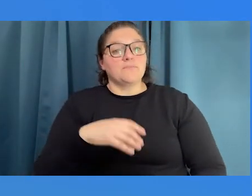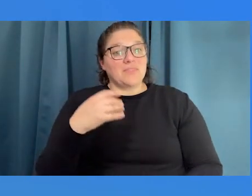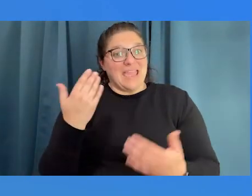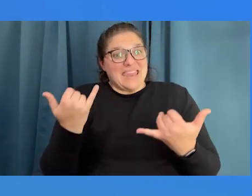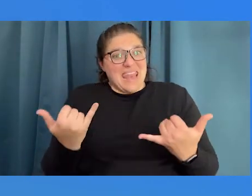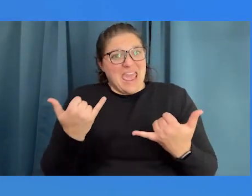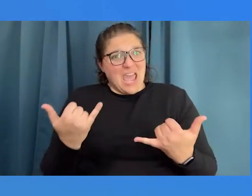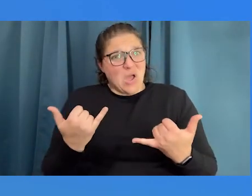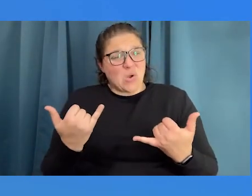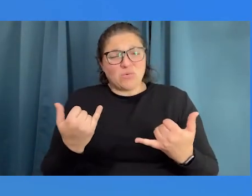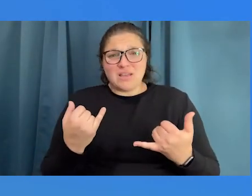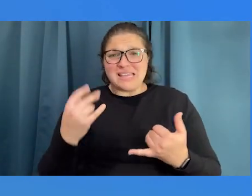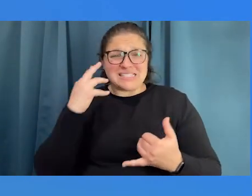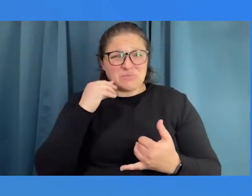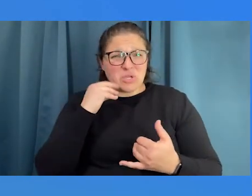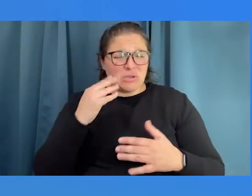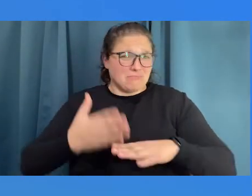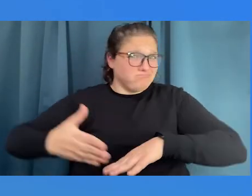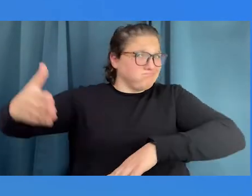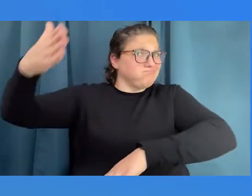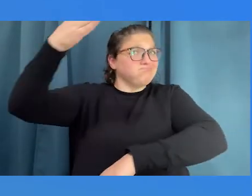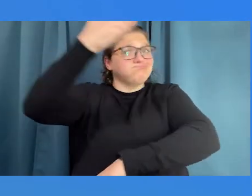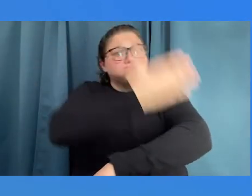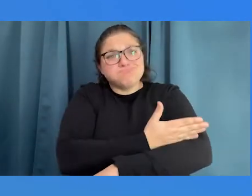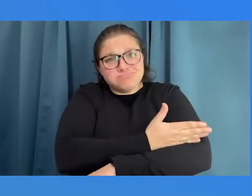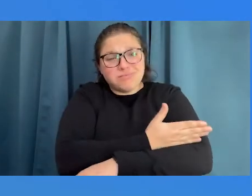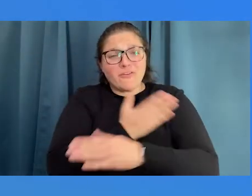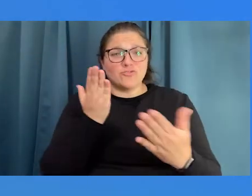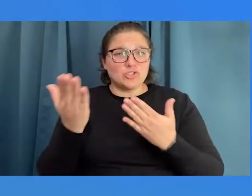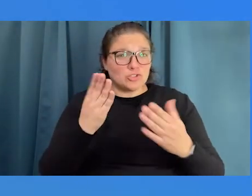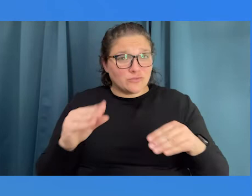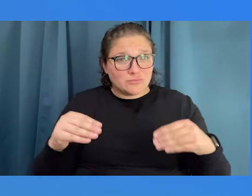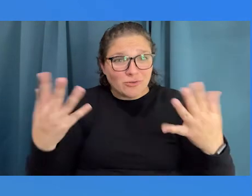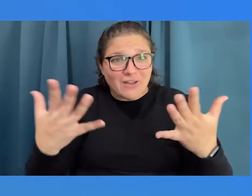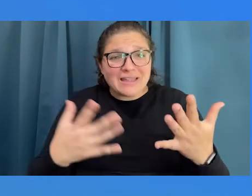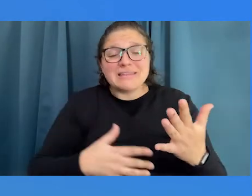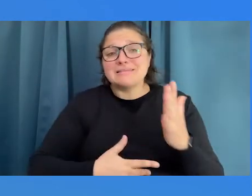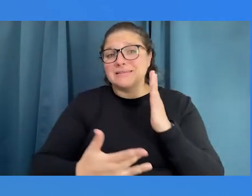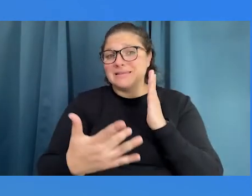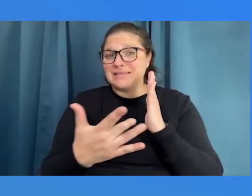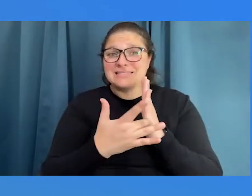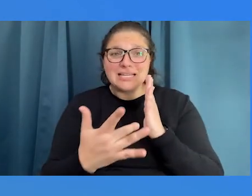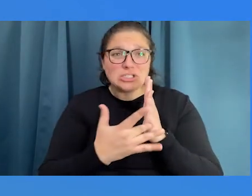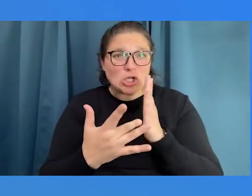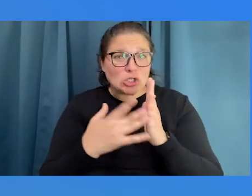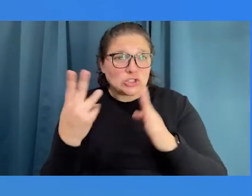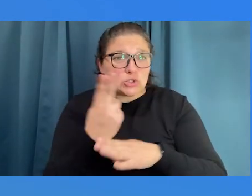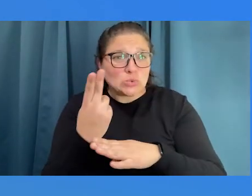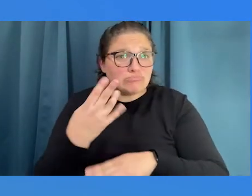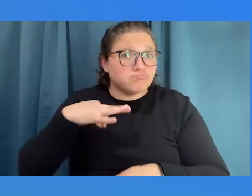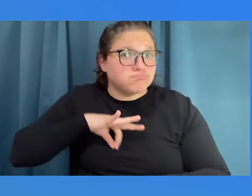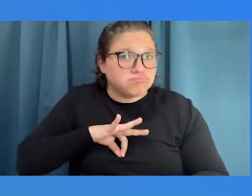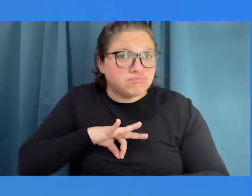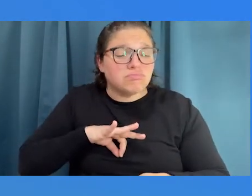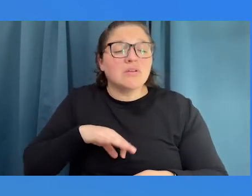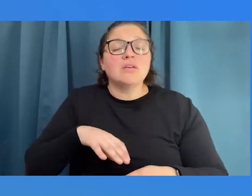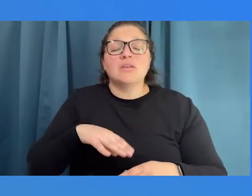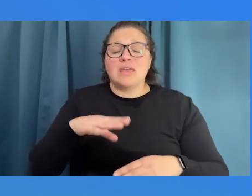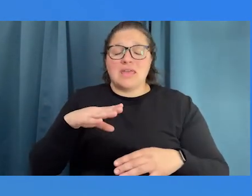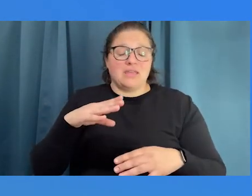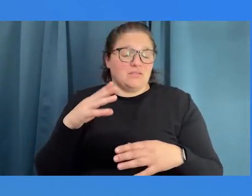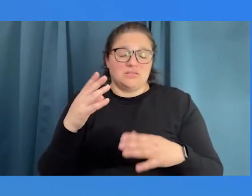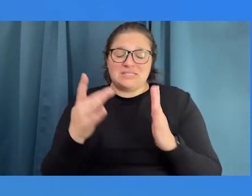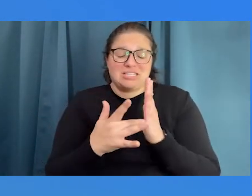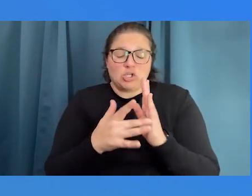And the advancement and the changes in terms of service delivery, the use of technology, the advancement of